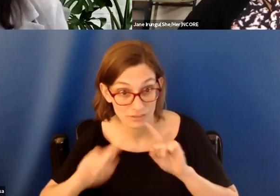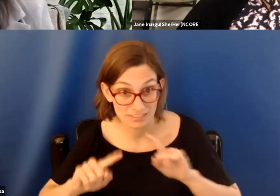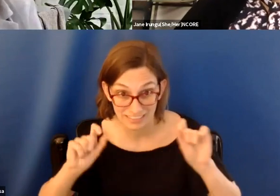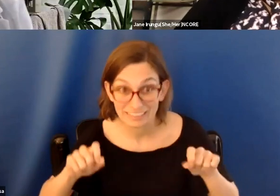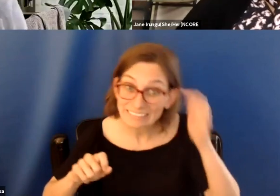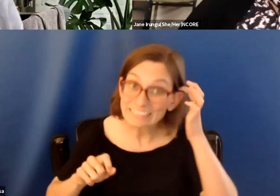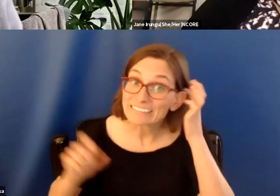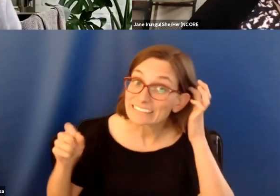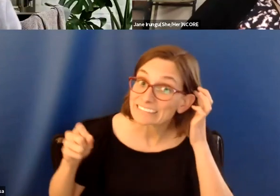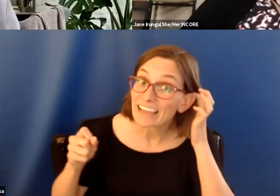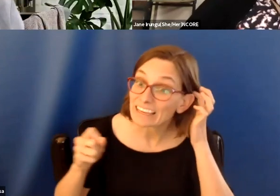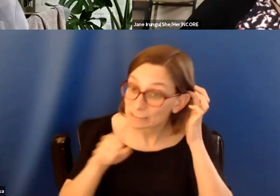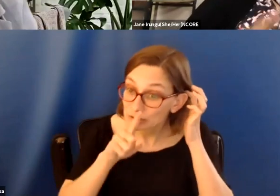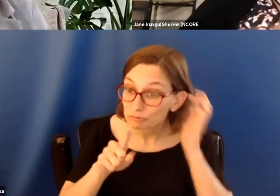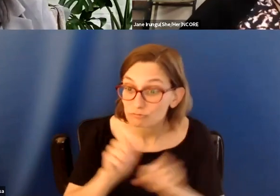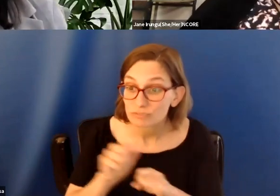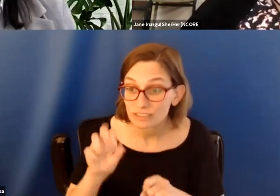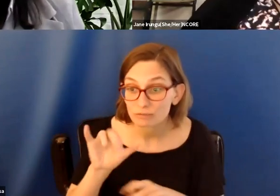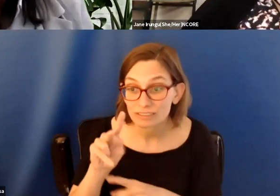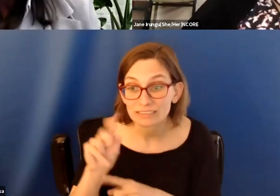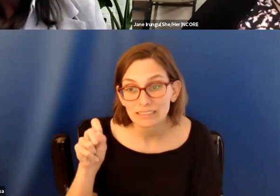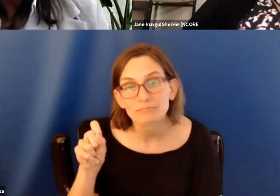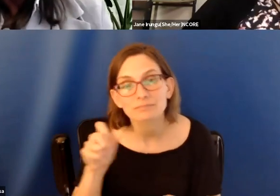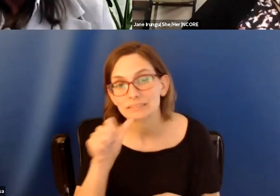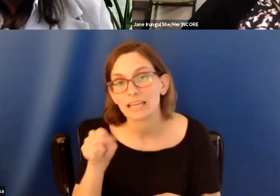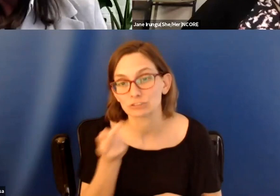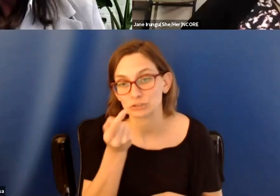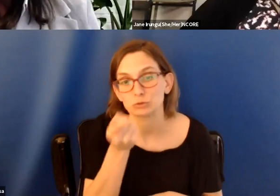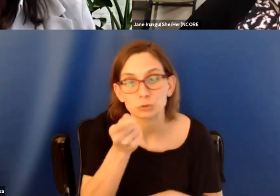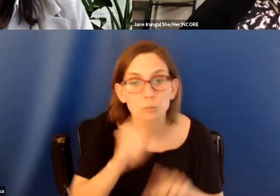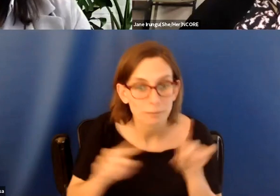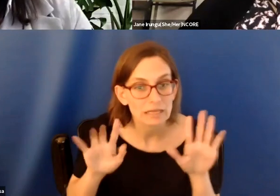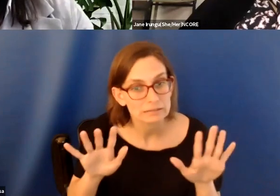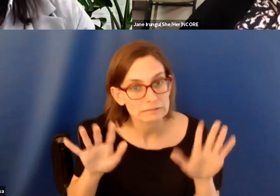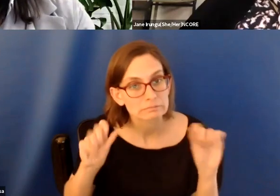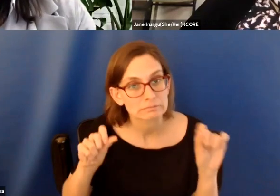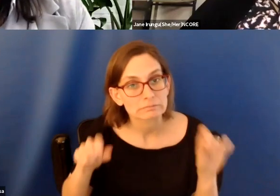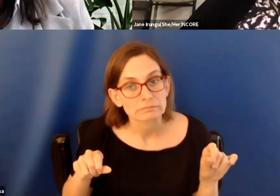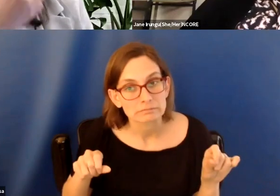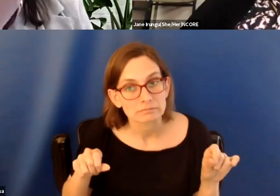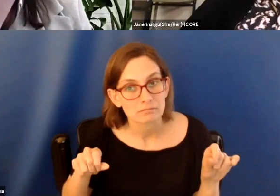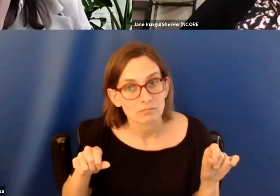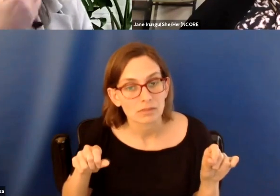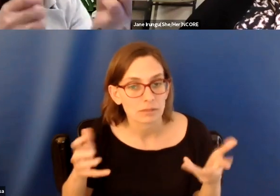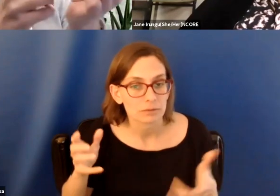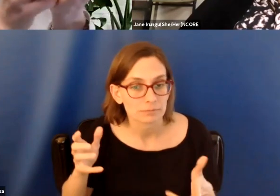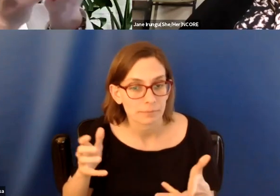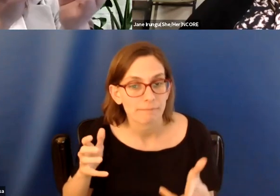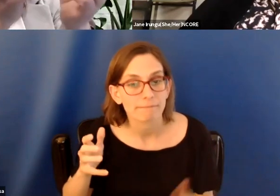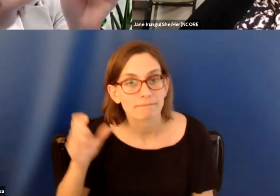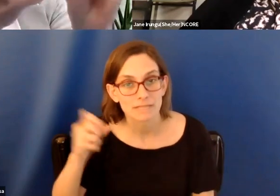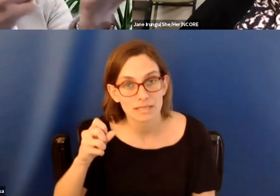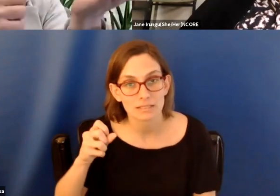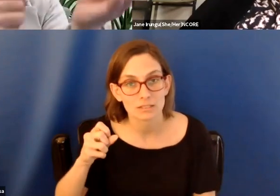I could, it's a real, it's a real thing. And not just you, I'm not seeing you, but you know, we know how this goes. So I wrote this